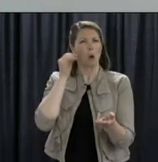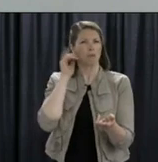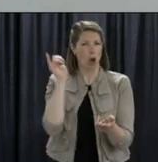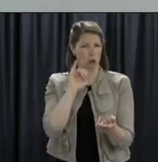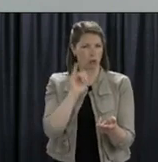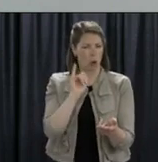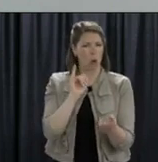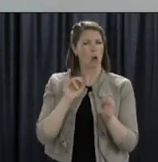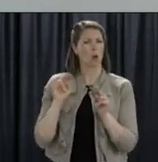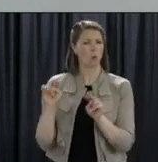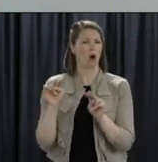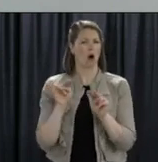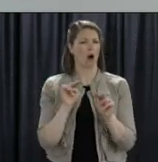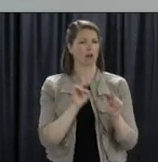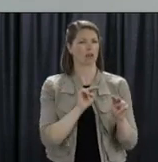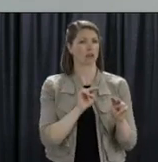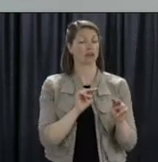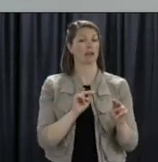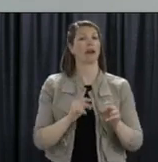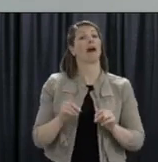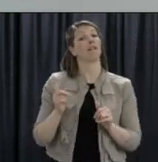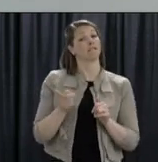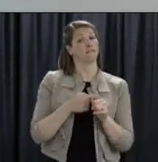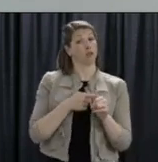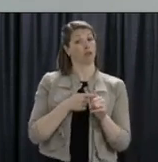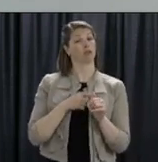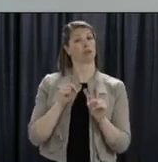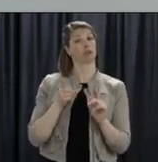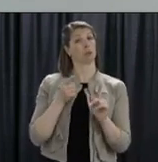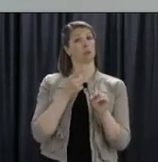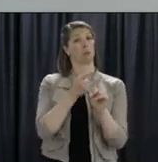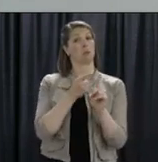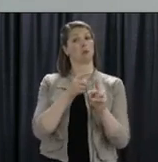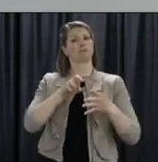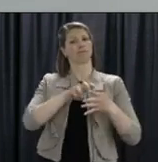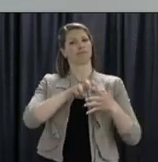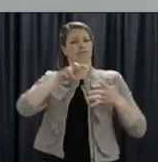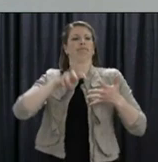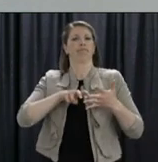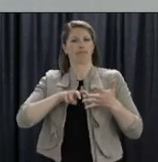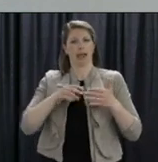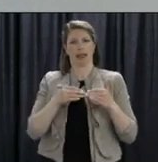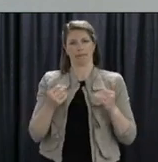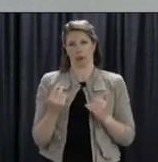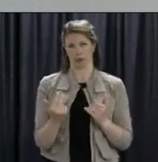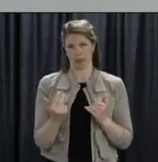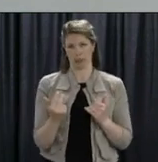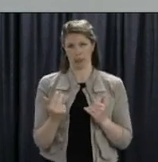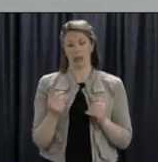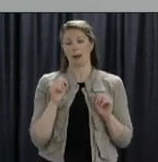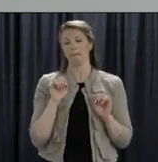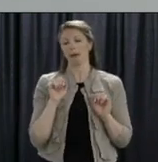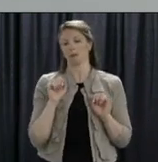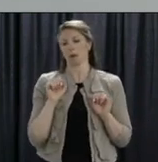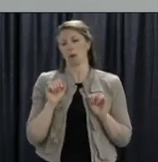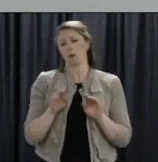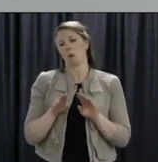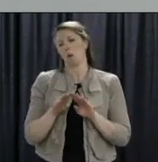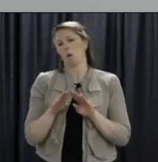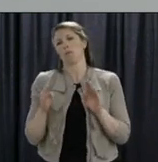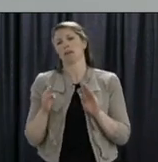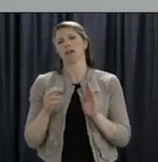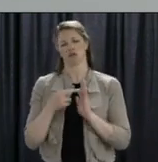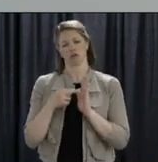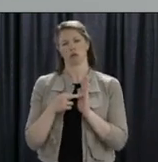When we get into level three, I think there may be some opportunities there. But the question is, the